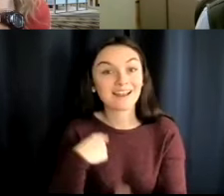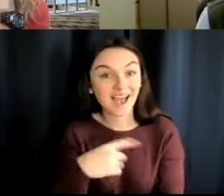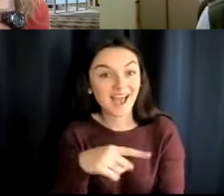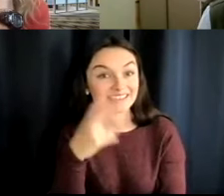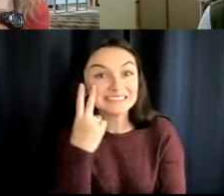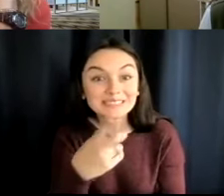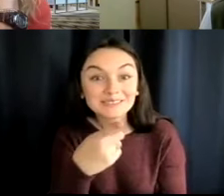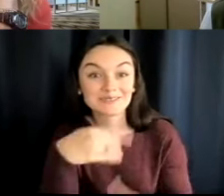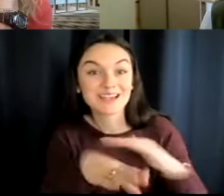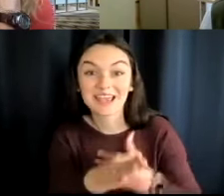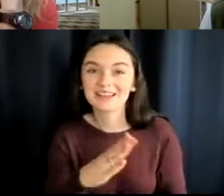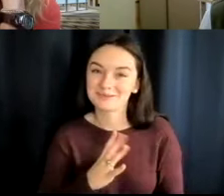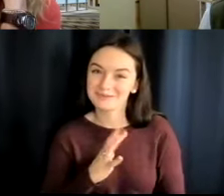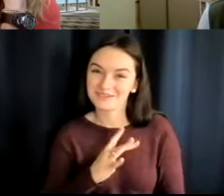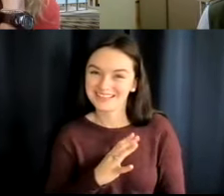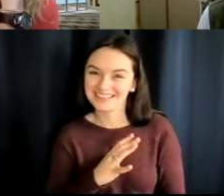Cool.